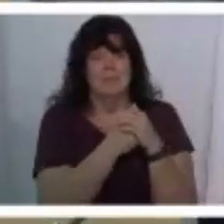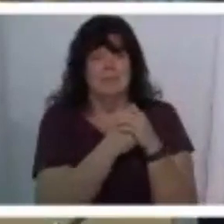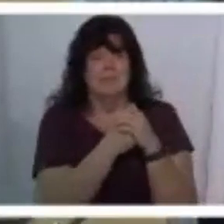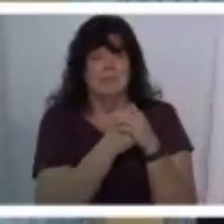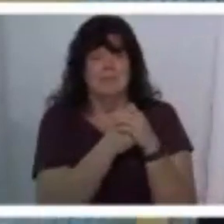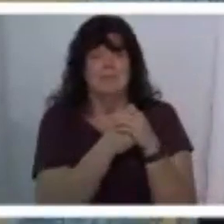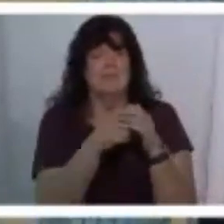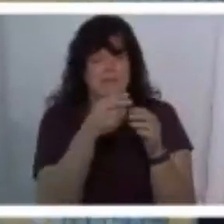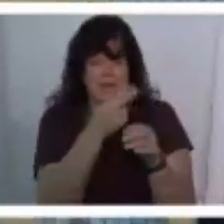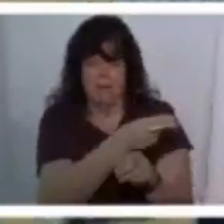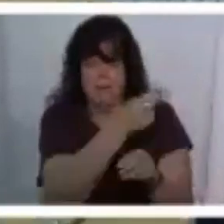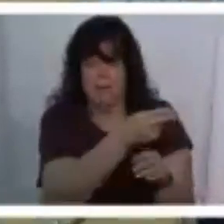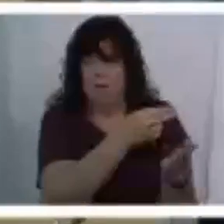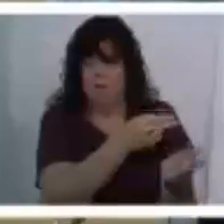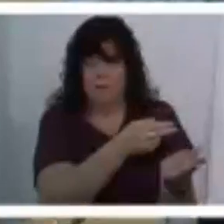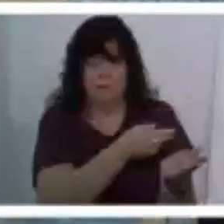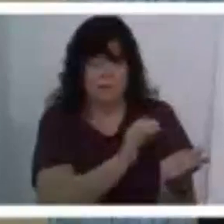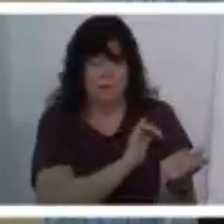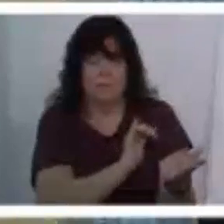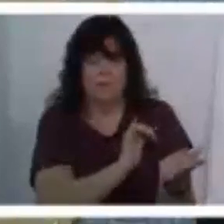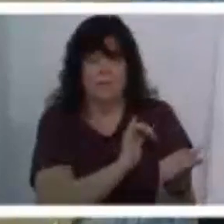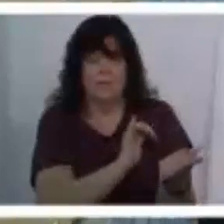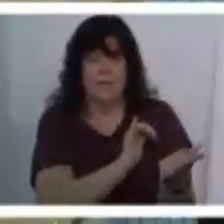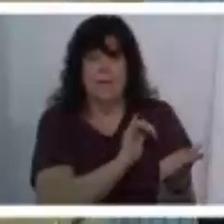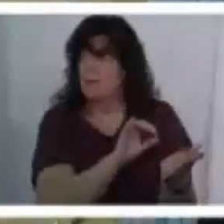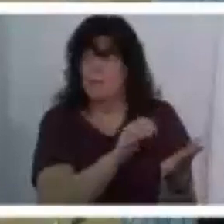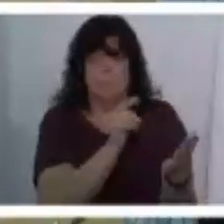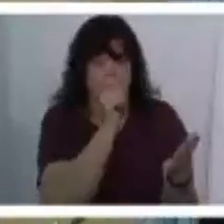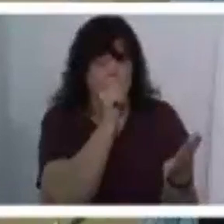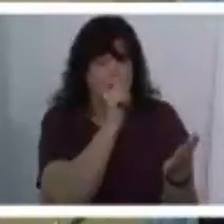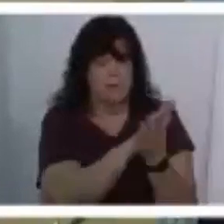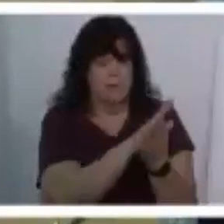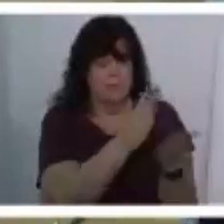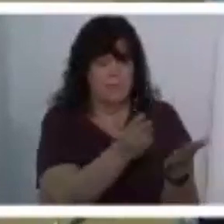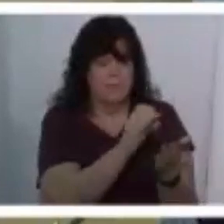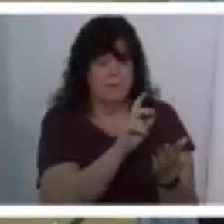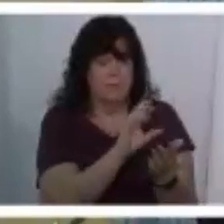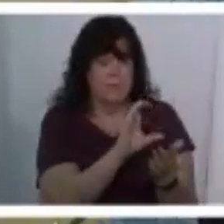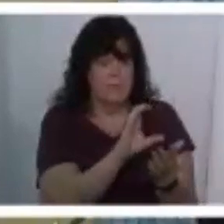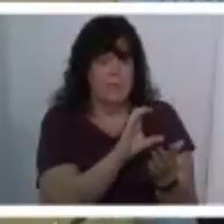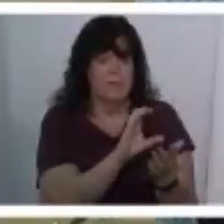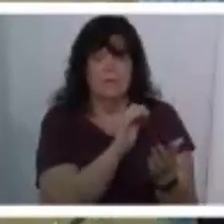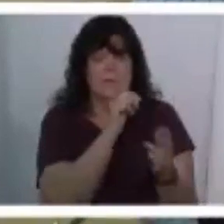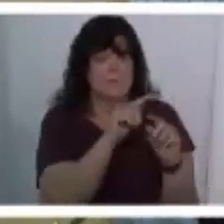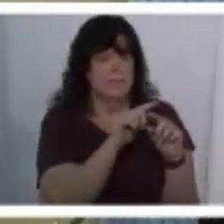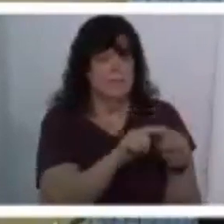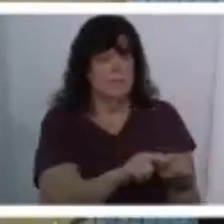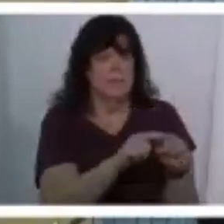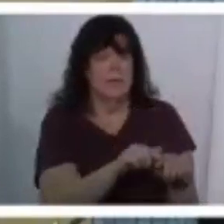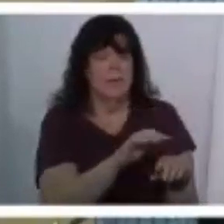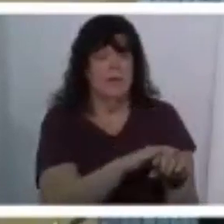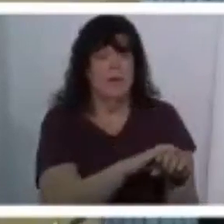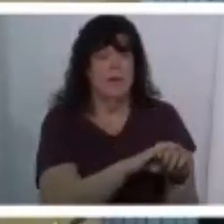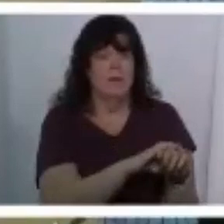the heritage hall uh like most of the private schools in oklahoma city does not uh rely on